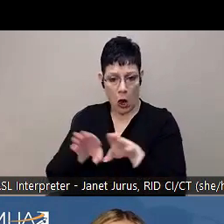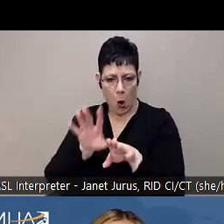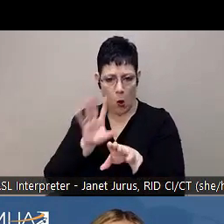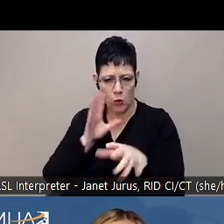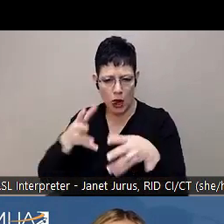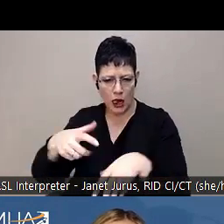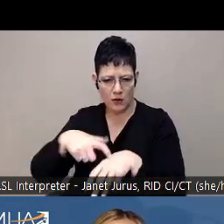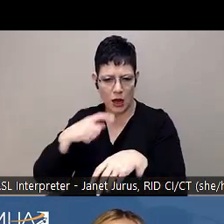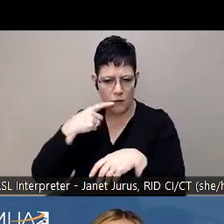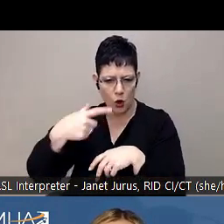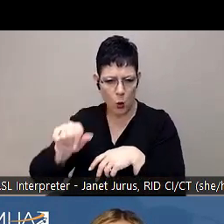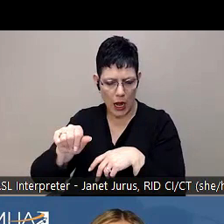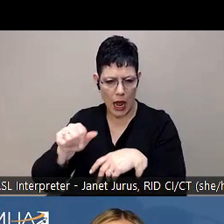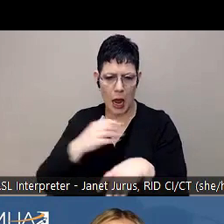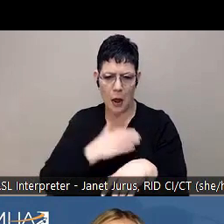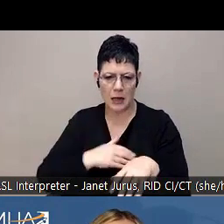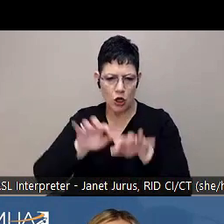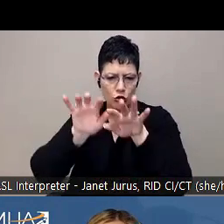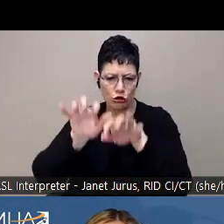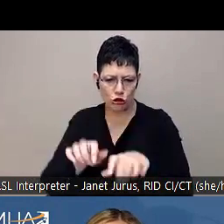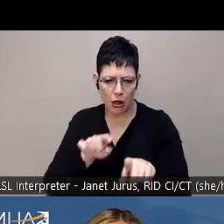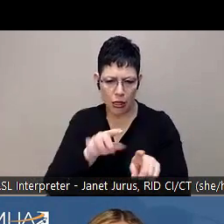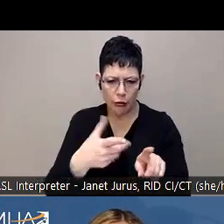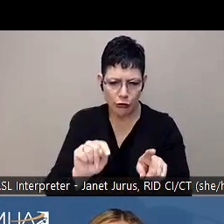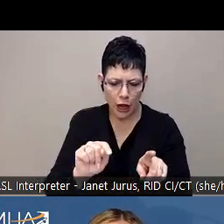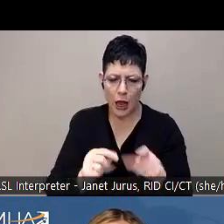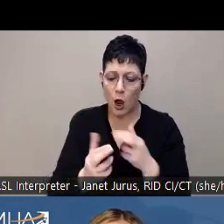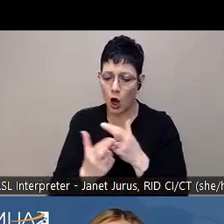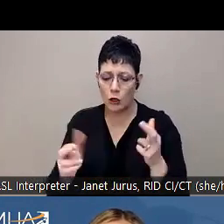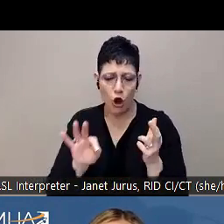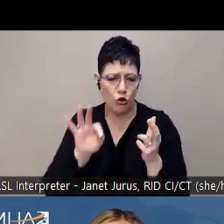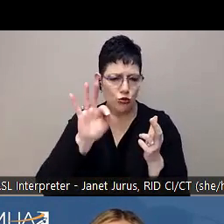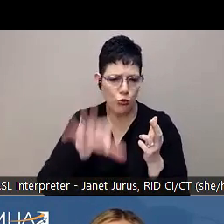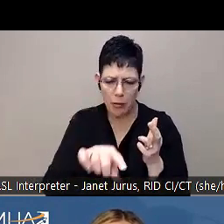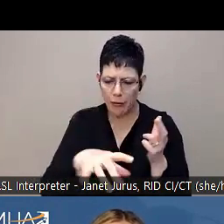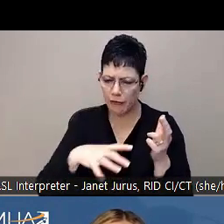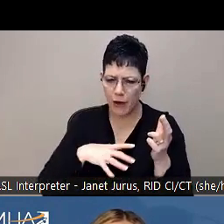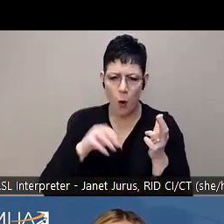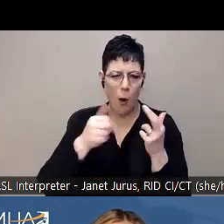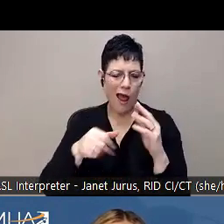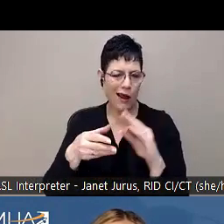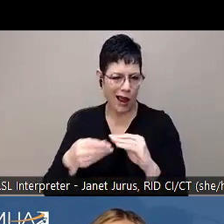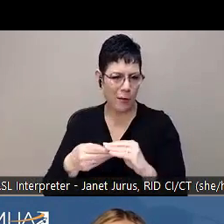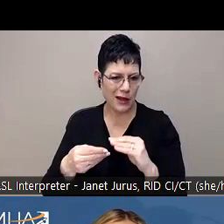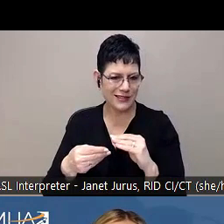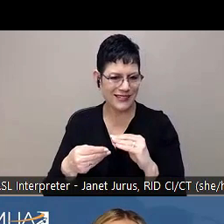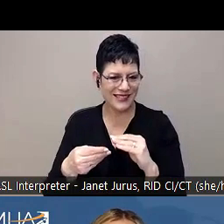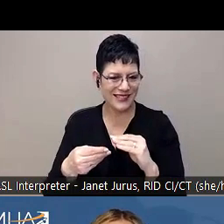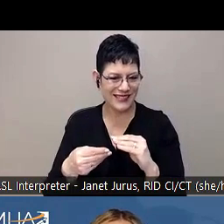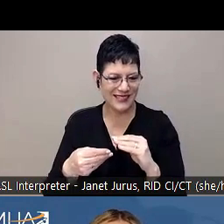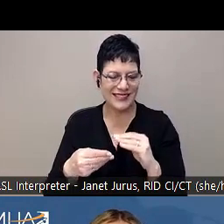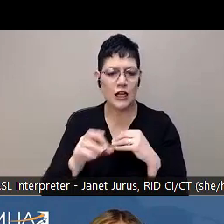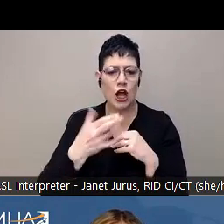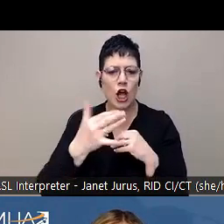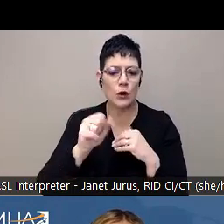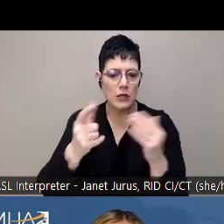free to use the chat to post your questions, share any resources you might have, or make comments. Chris, I'm going to have